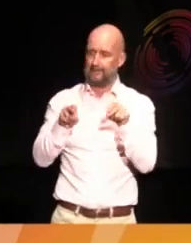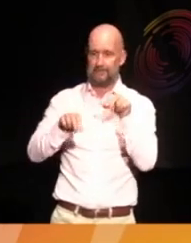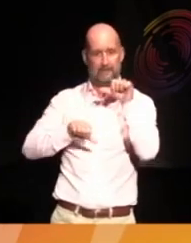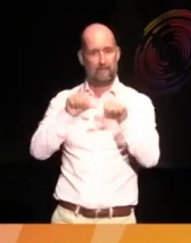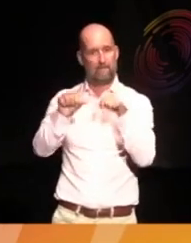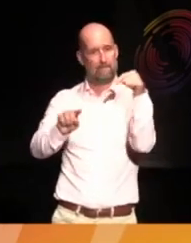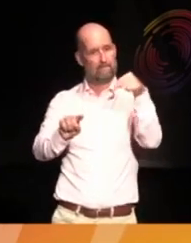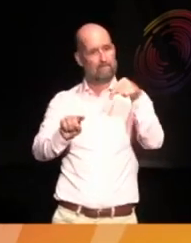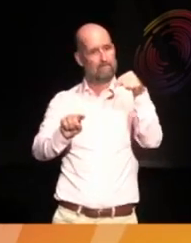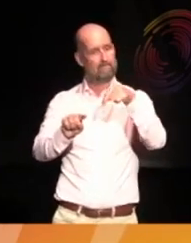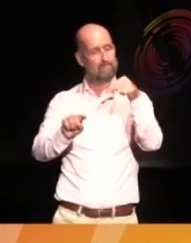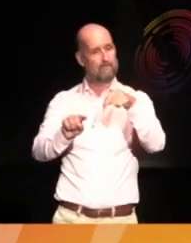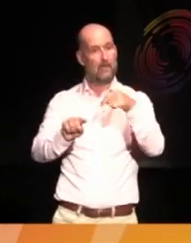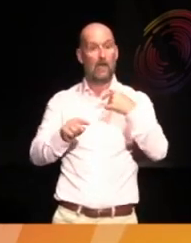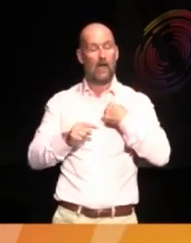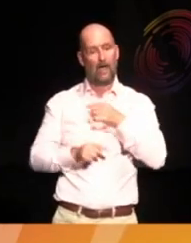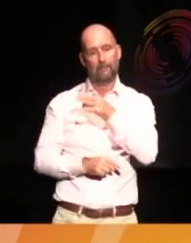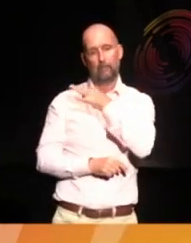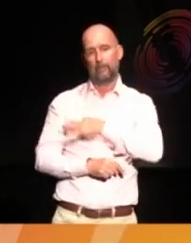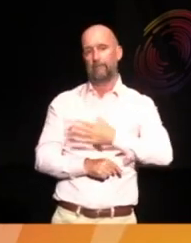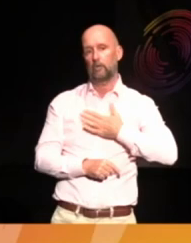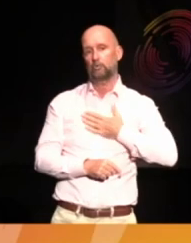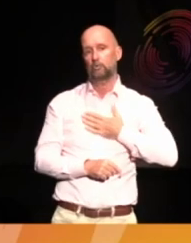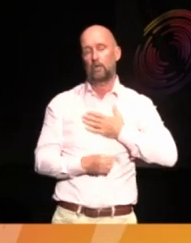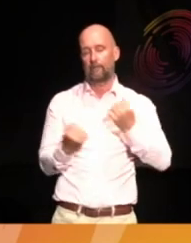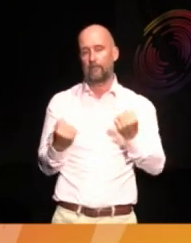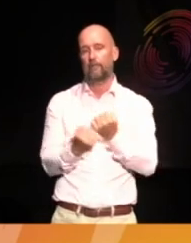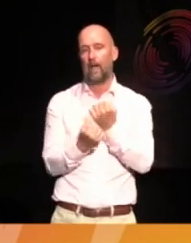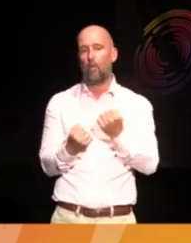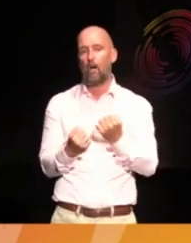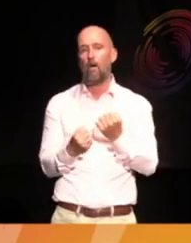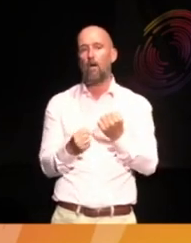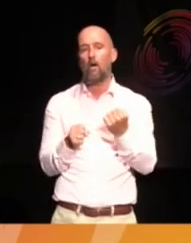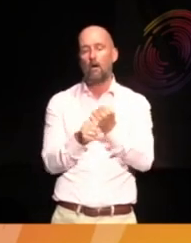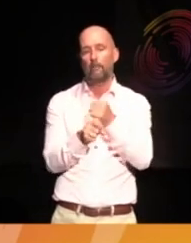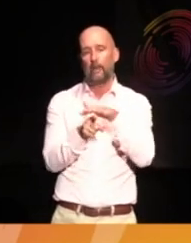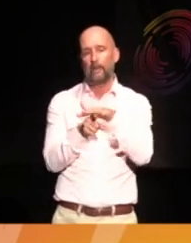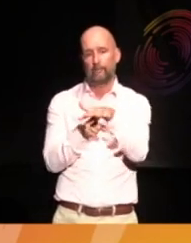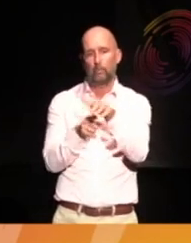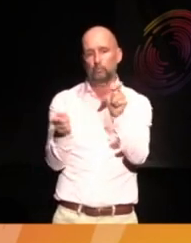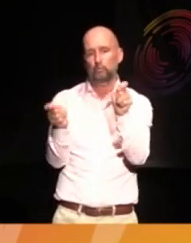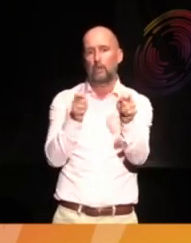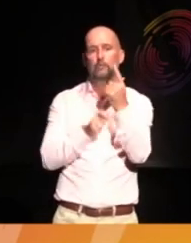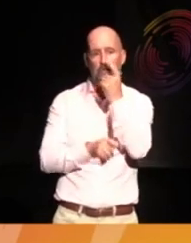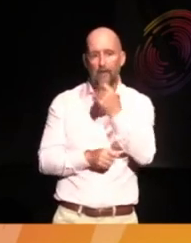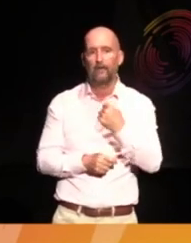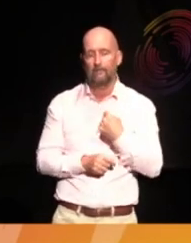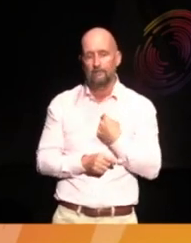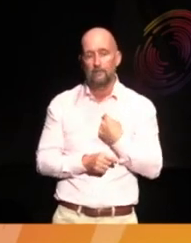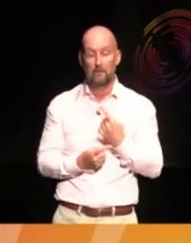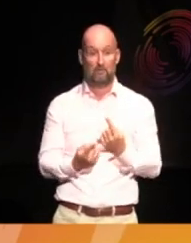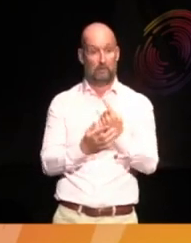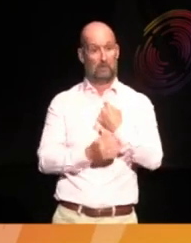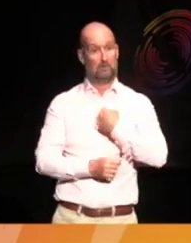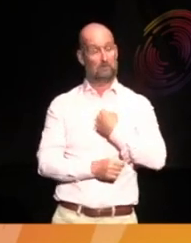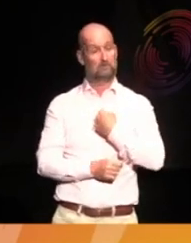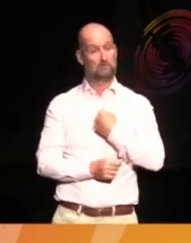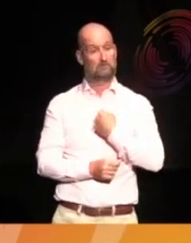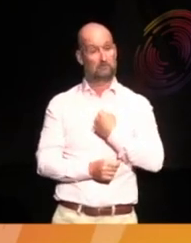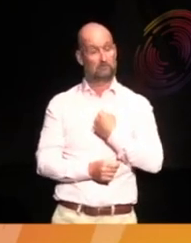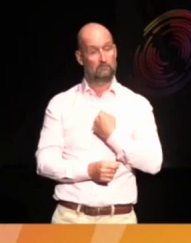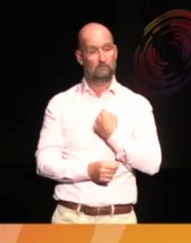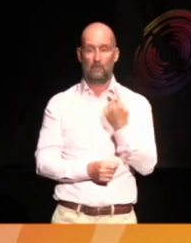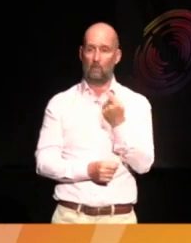the bit I have the influence, the privilege, the power actually to be able to try and do something about that. So, for me, that's about